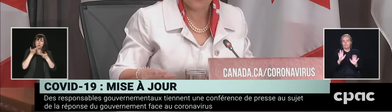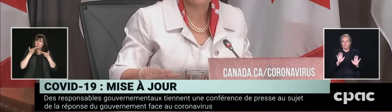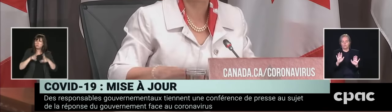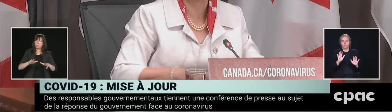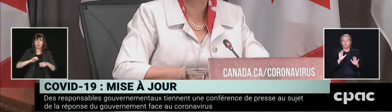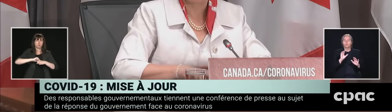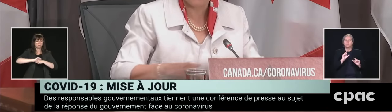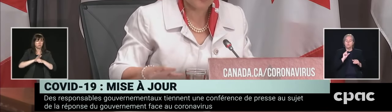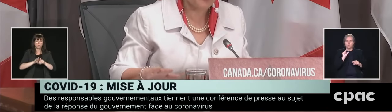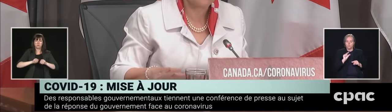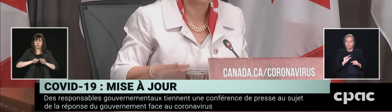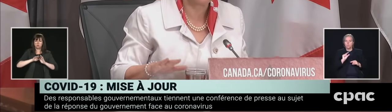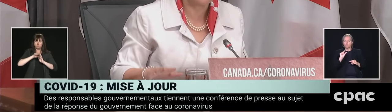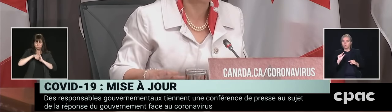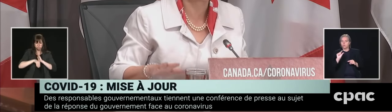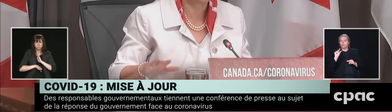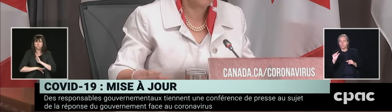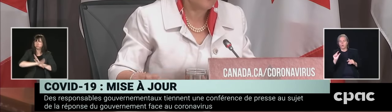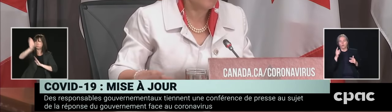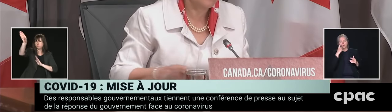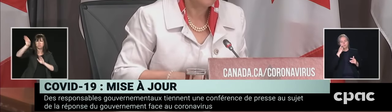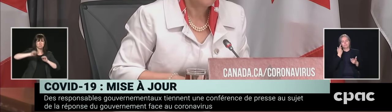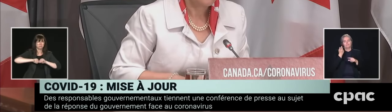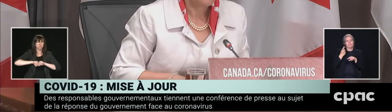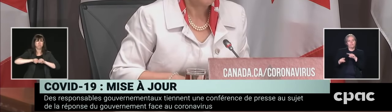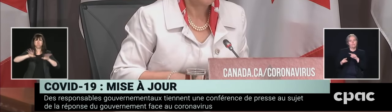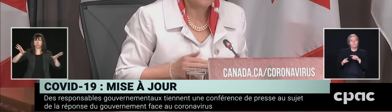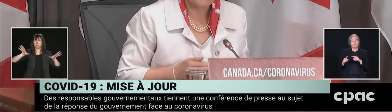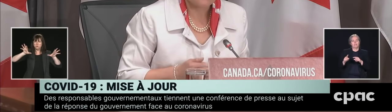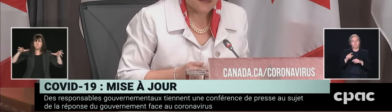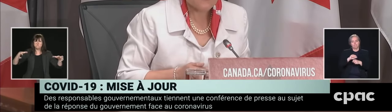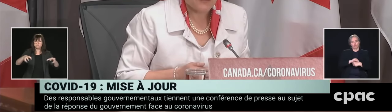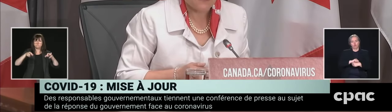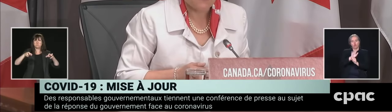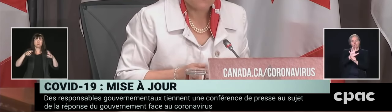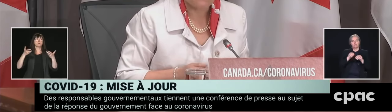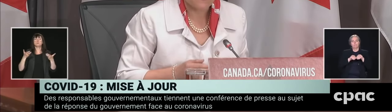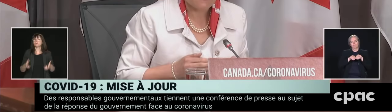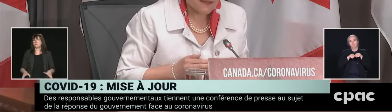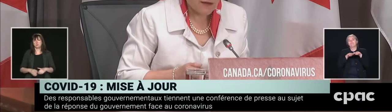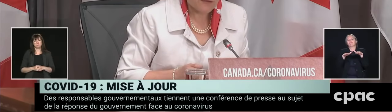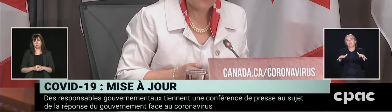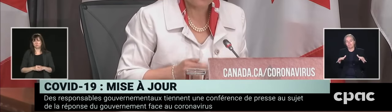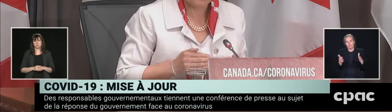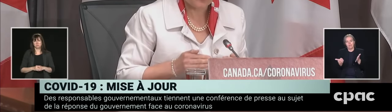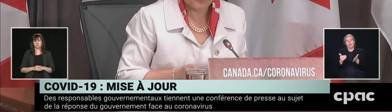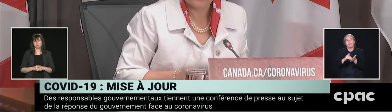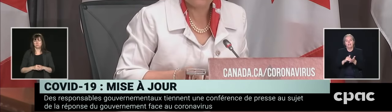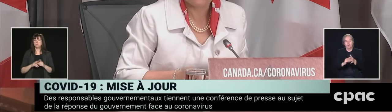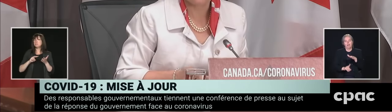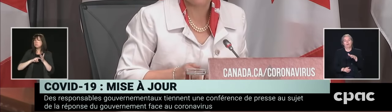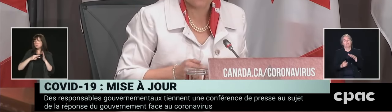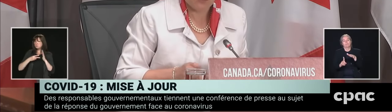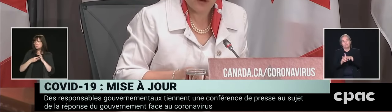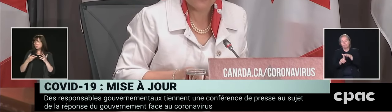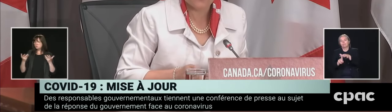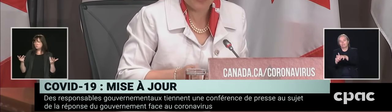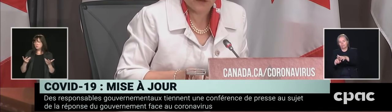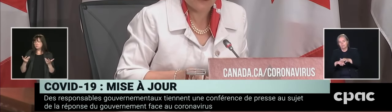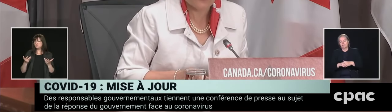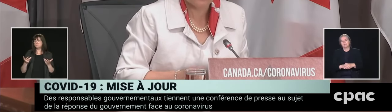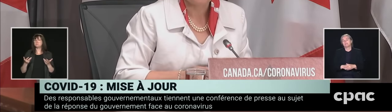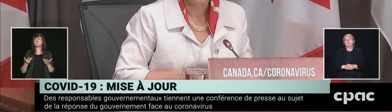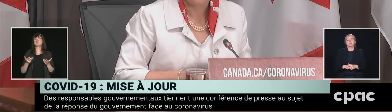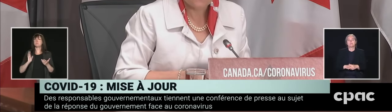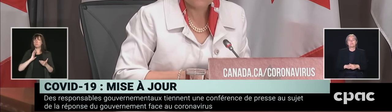back and enveloping us all. What that does mean, that careful, prudent, smart